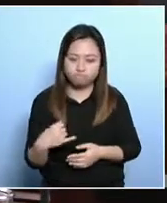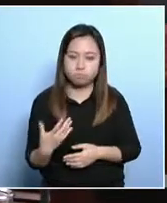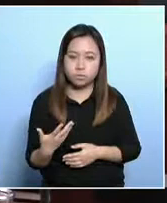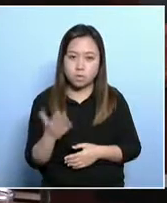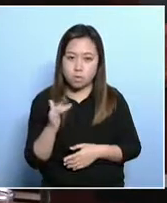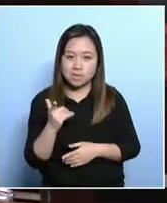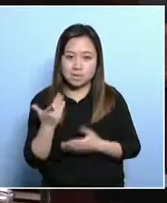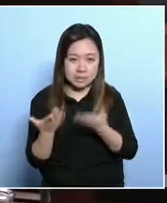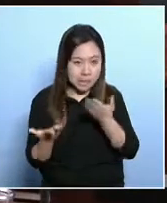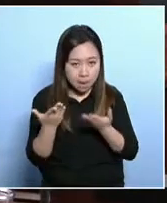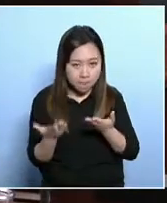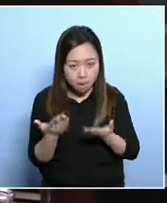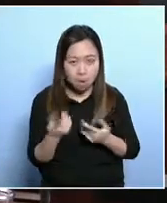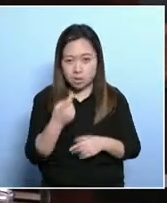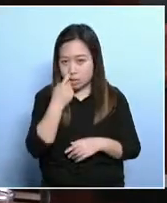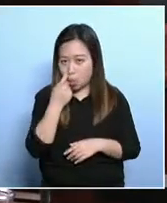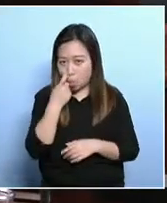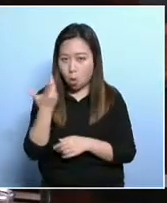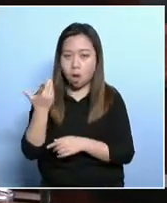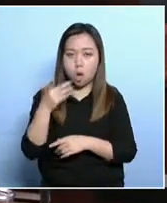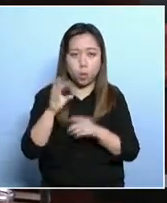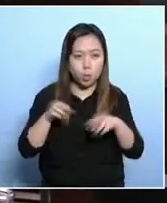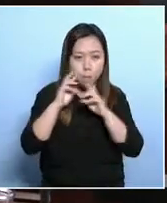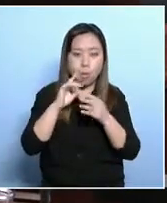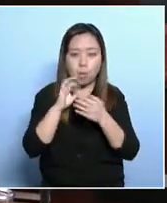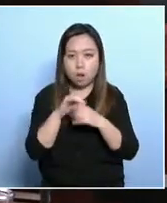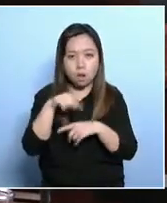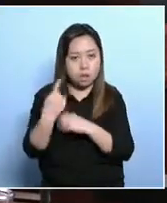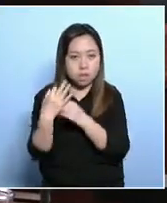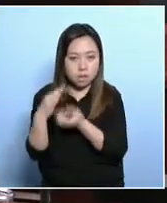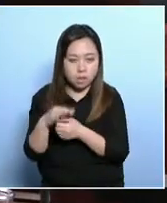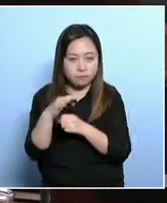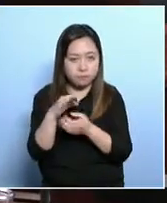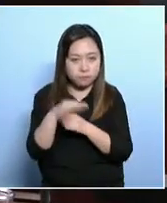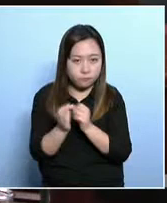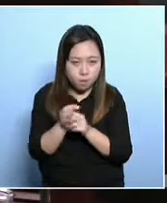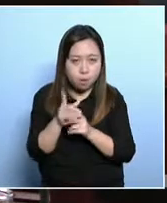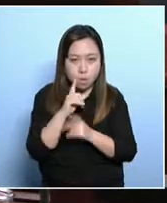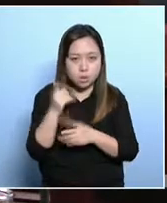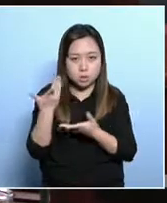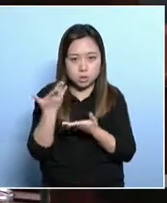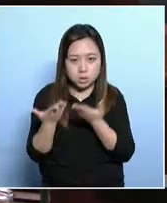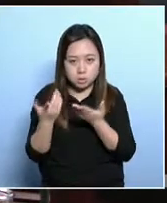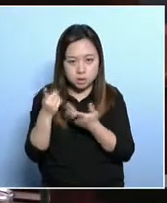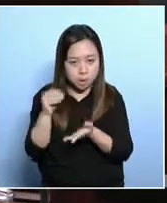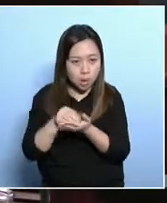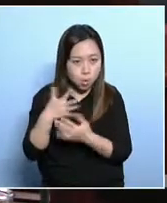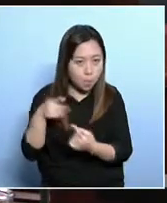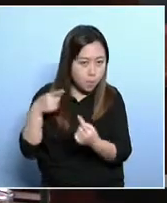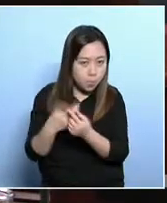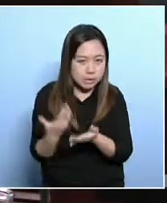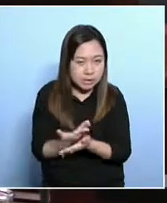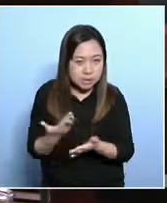specific targets or failing that? Can you learn from the